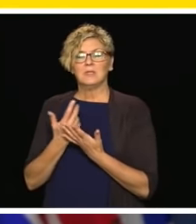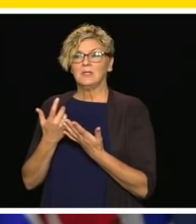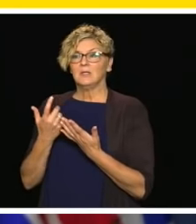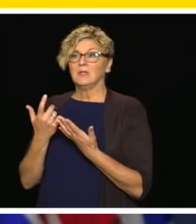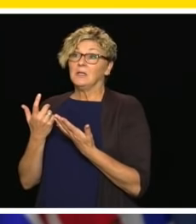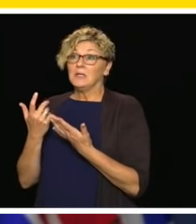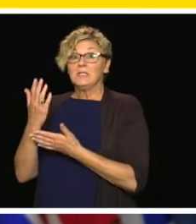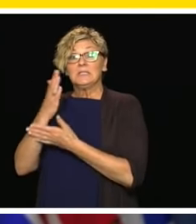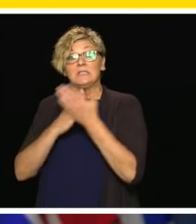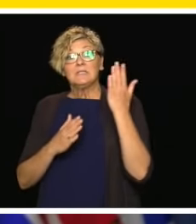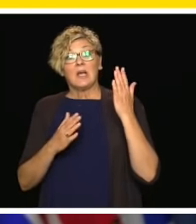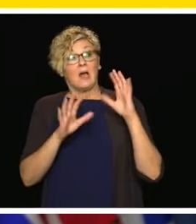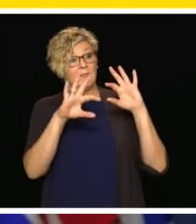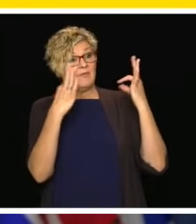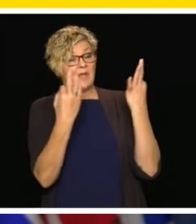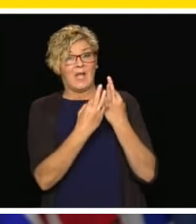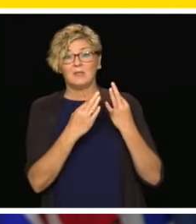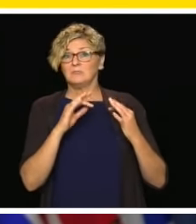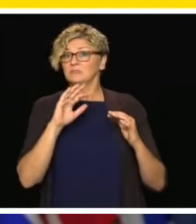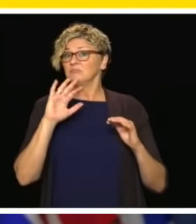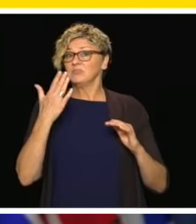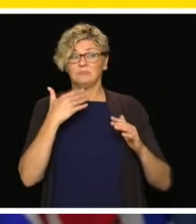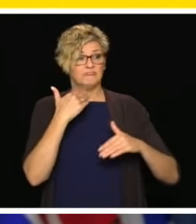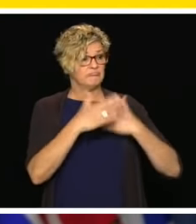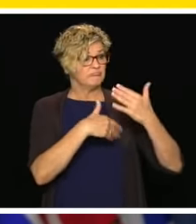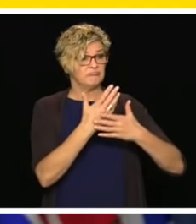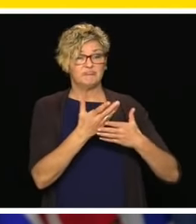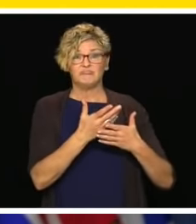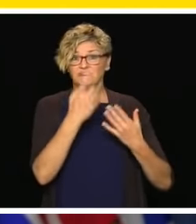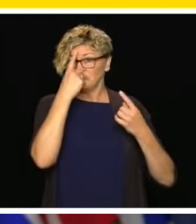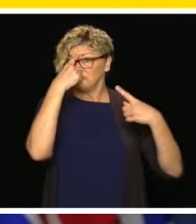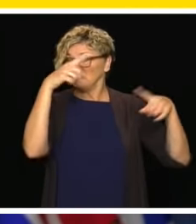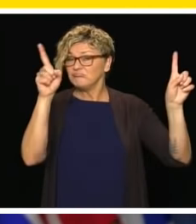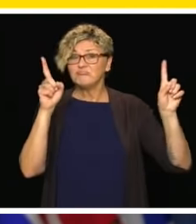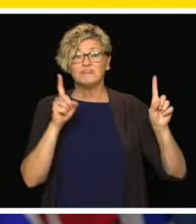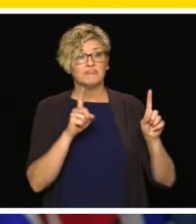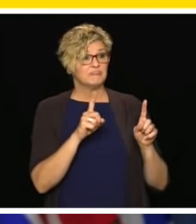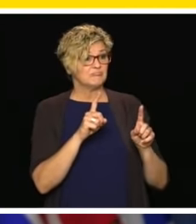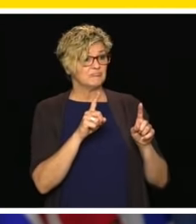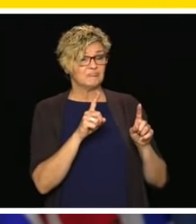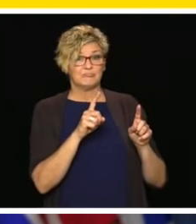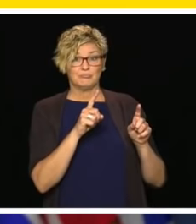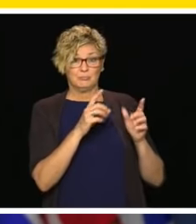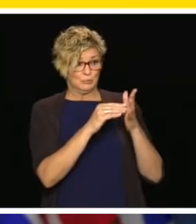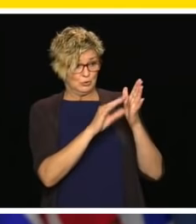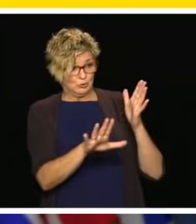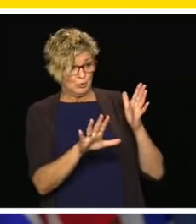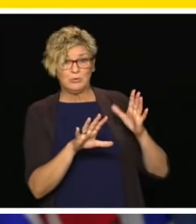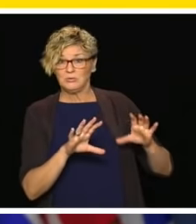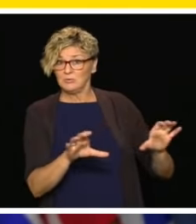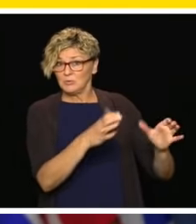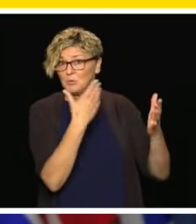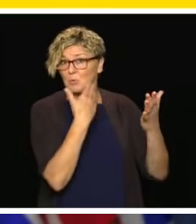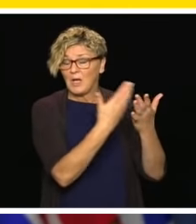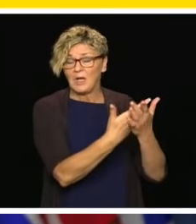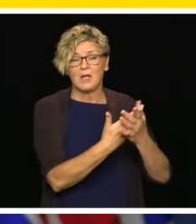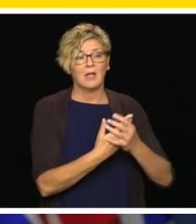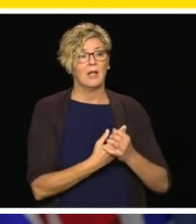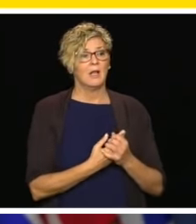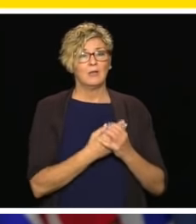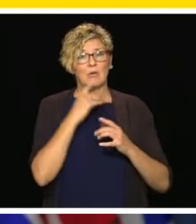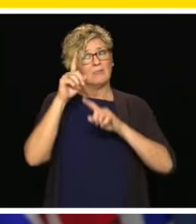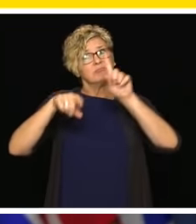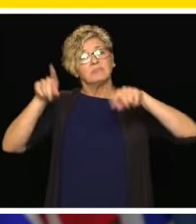as best they can under a brand new delivery model of education that we created out of thin air. So there's been a range